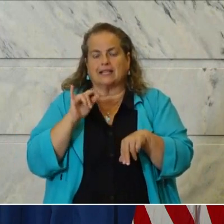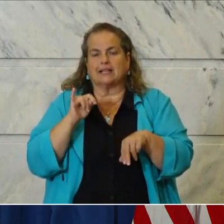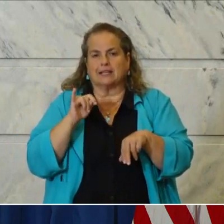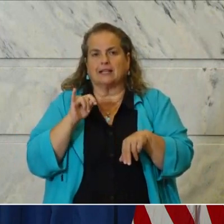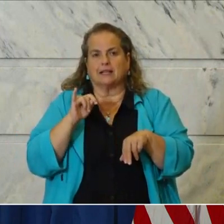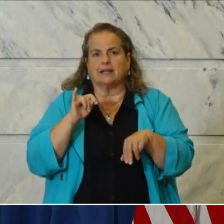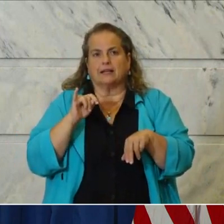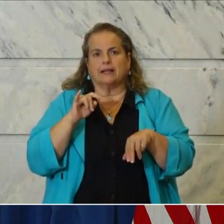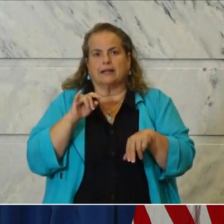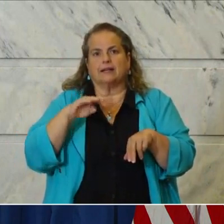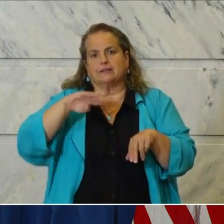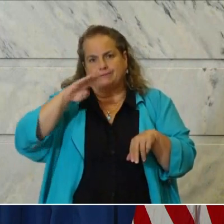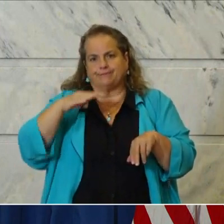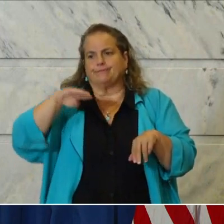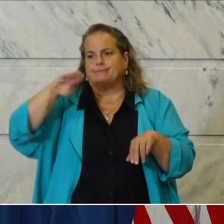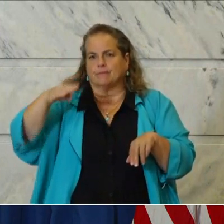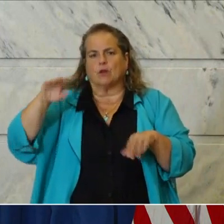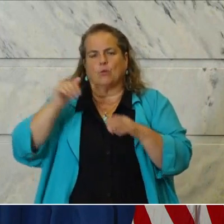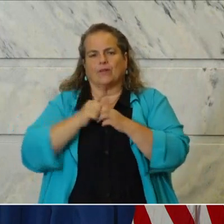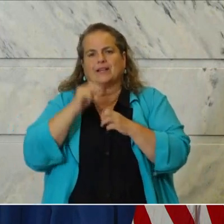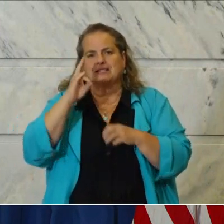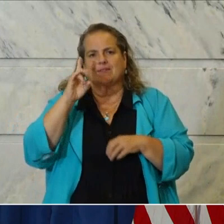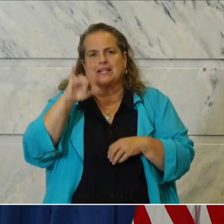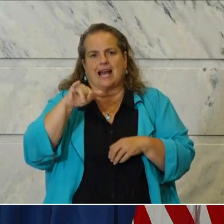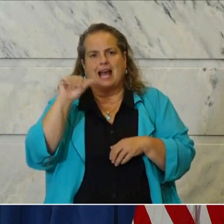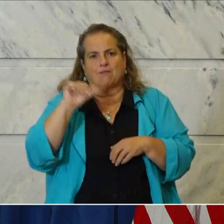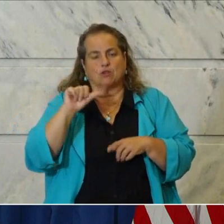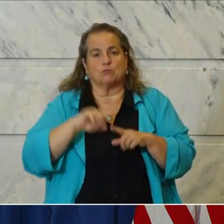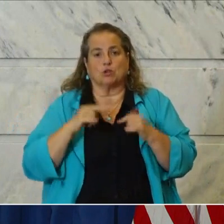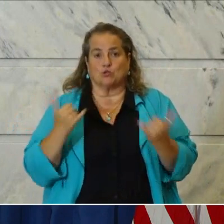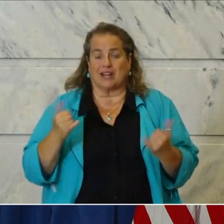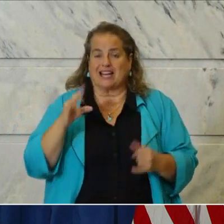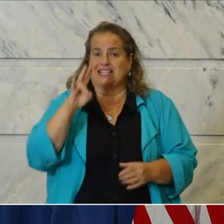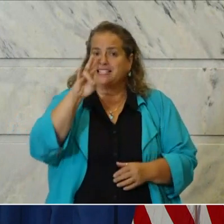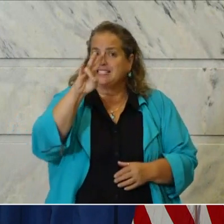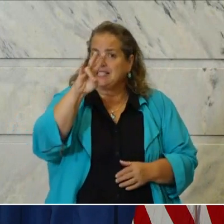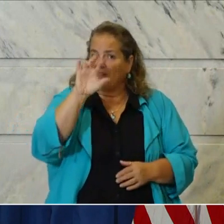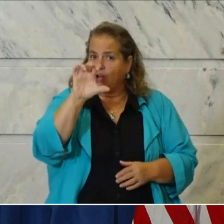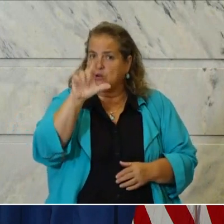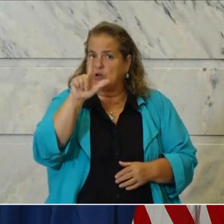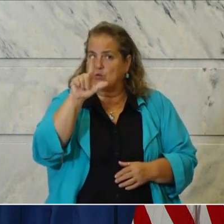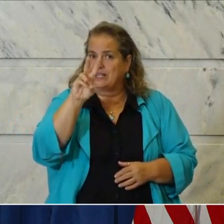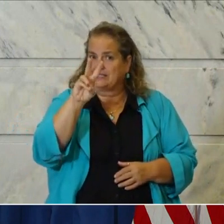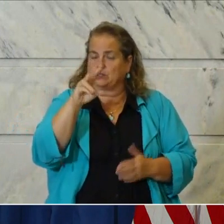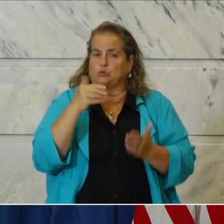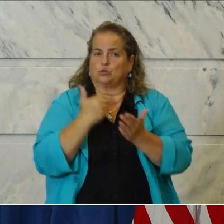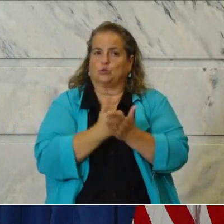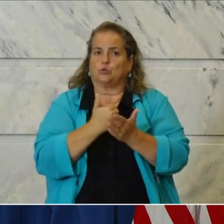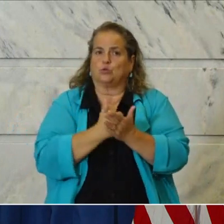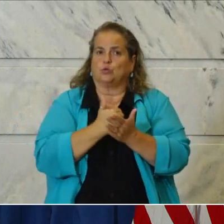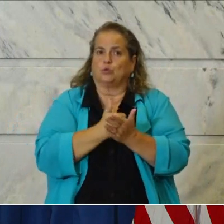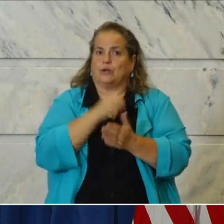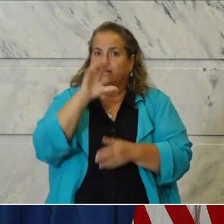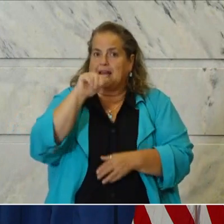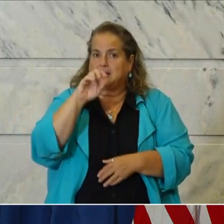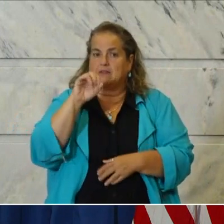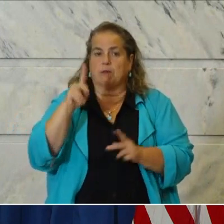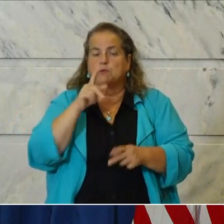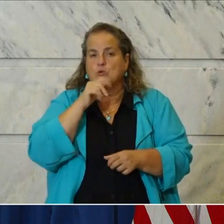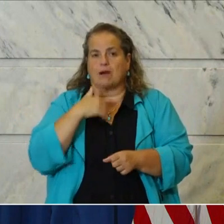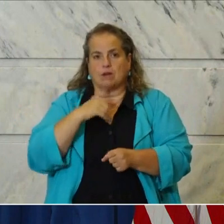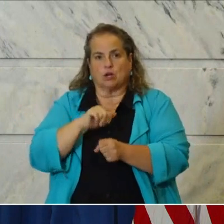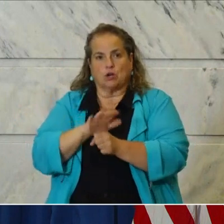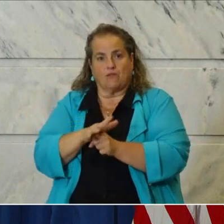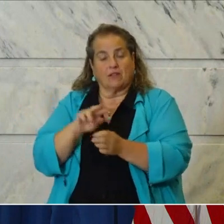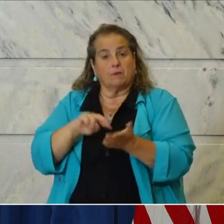given the seven day average. But today we're reporting 726 new cases of COVID-19, which means this virus